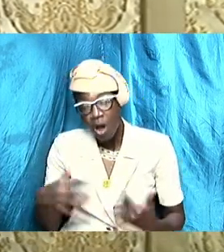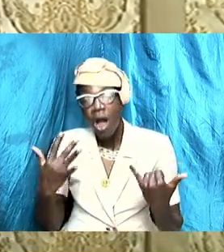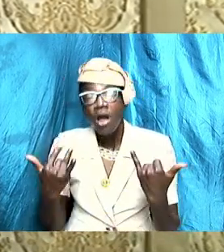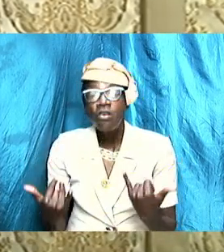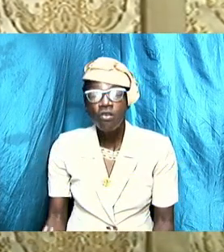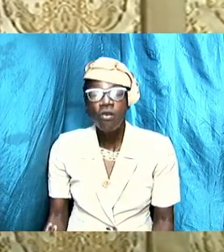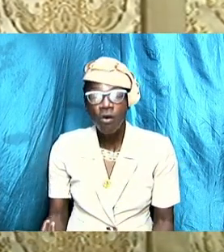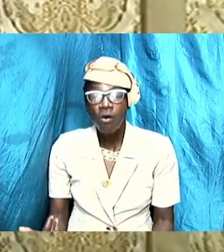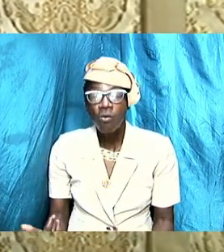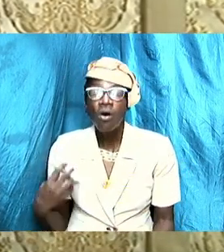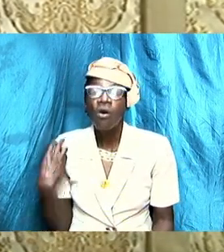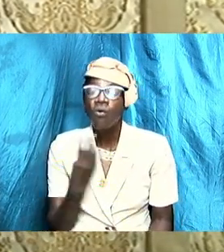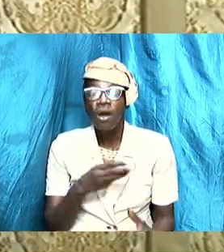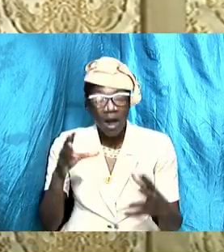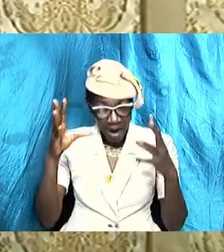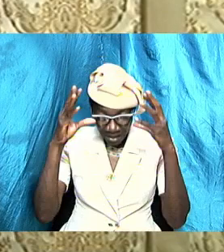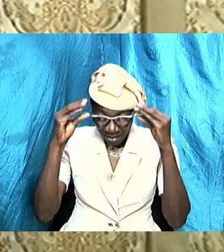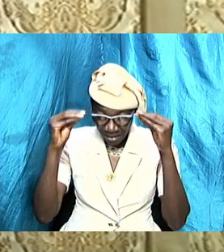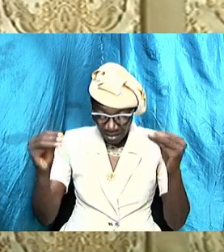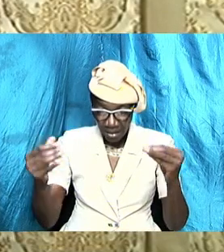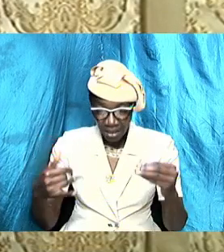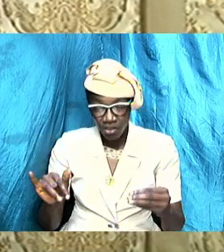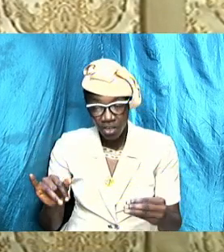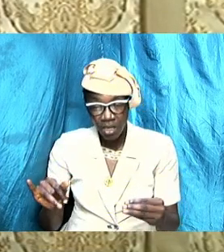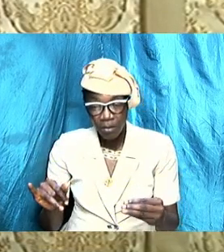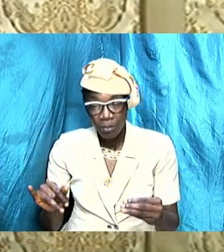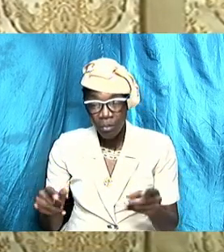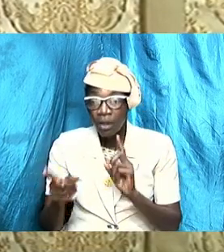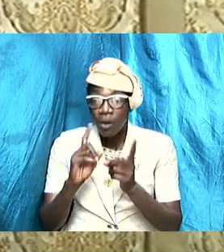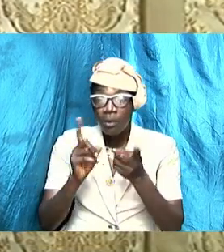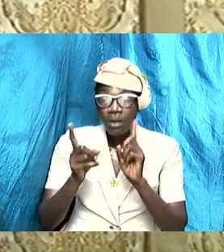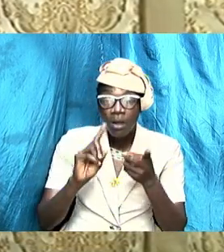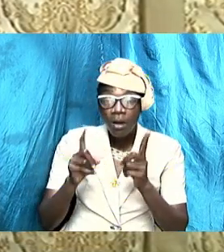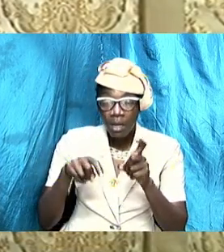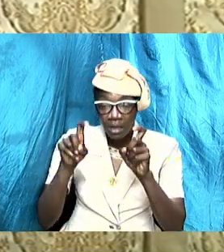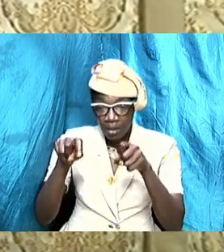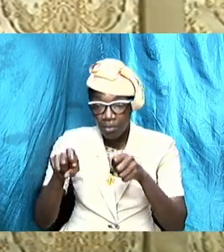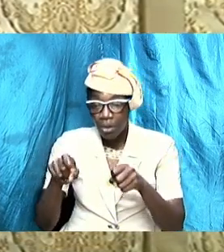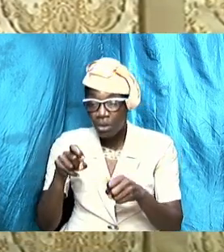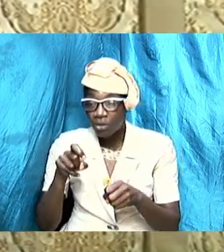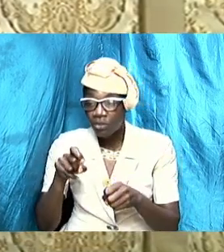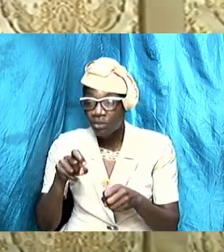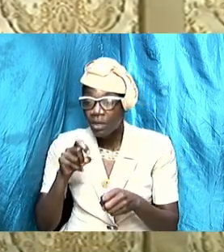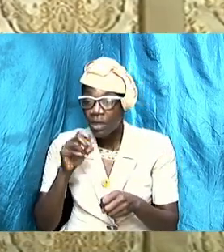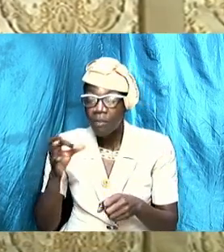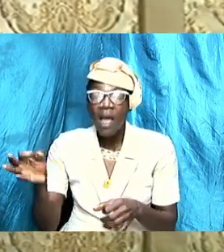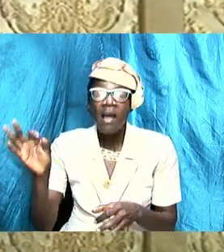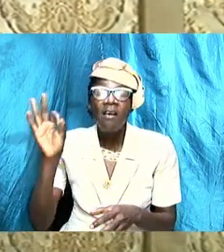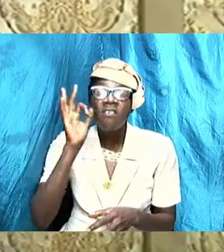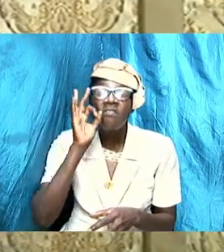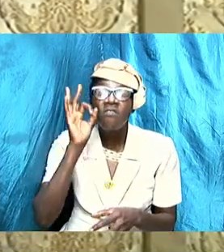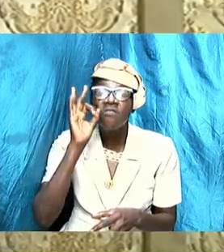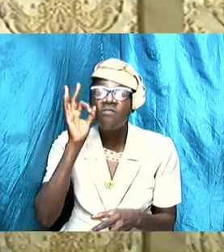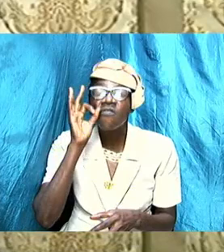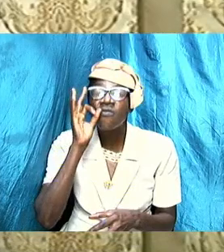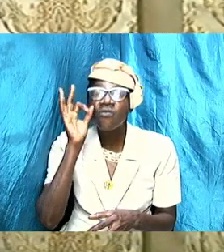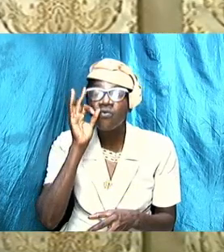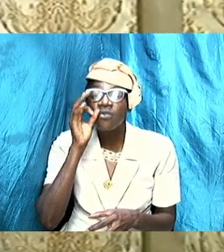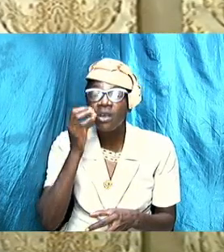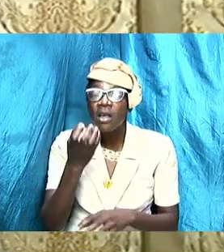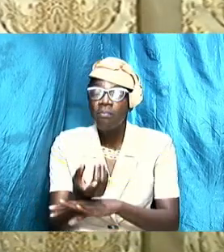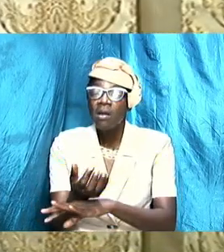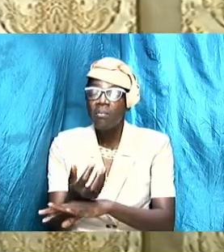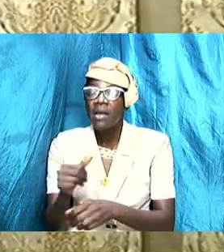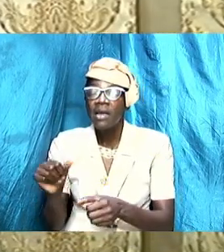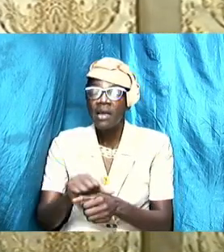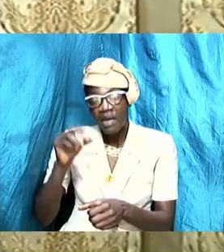We are teaching. We are in discussion. And this must bear fruit. And I urge every husband